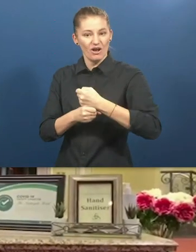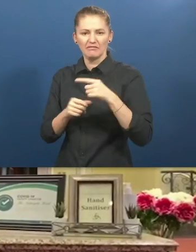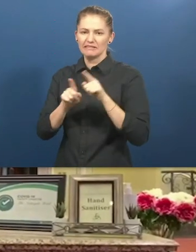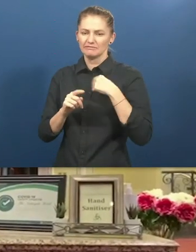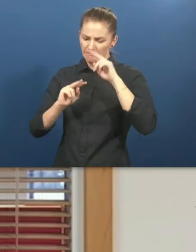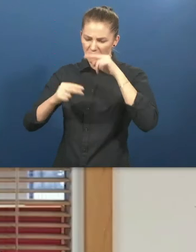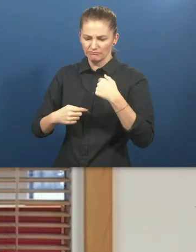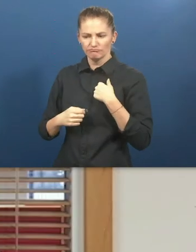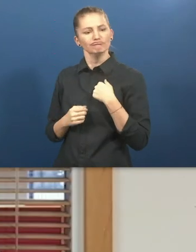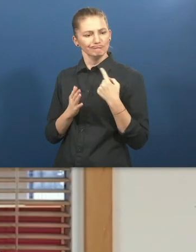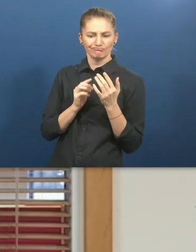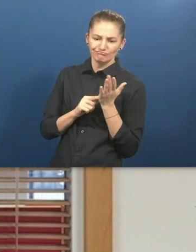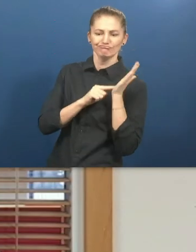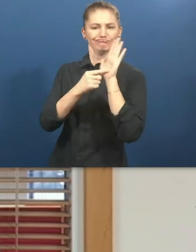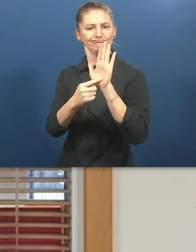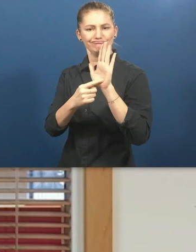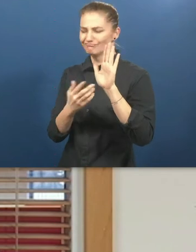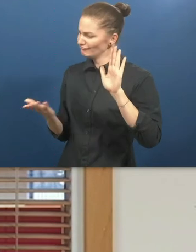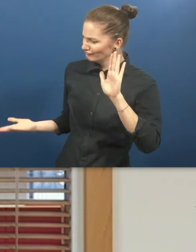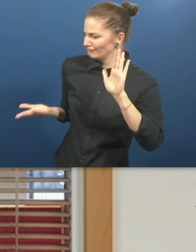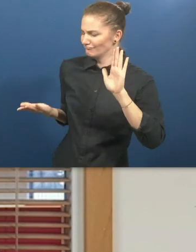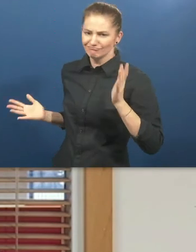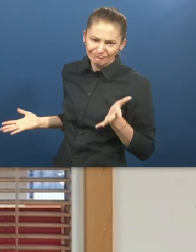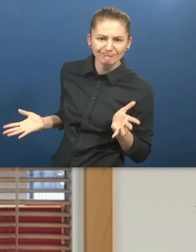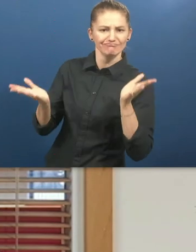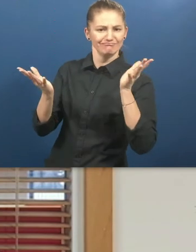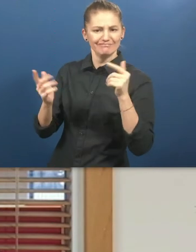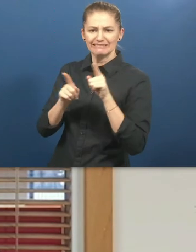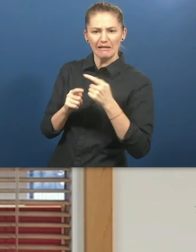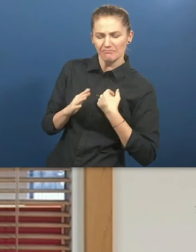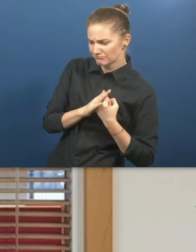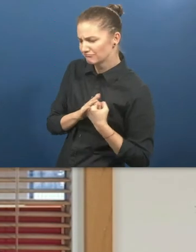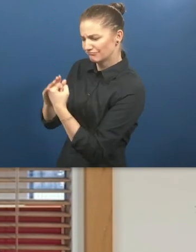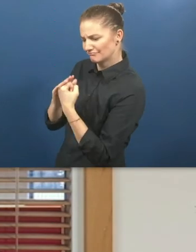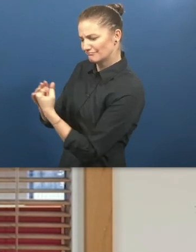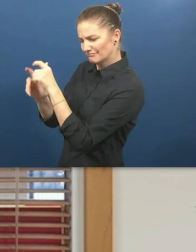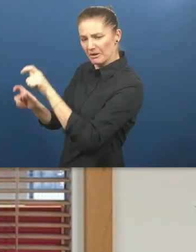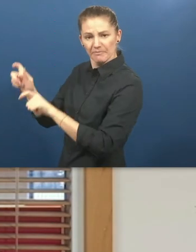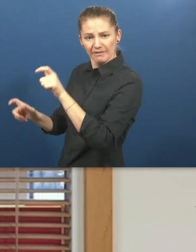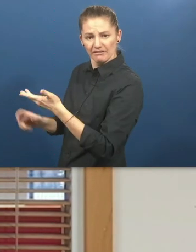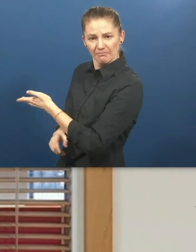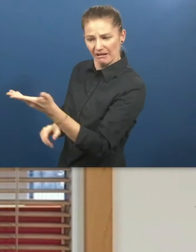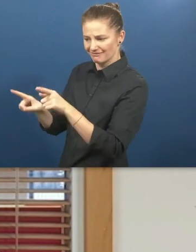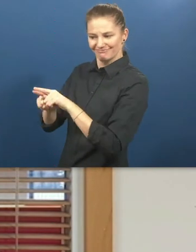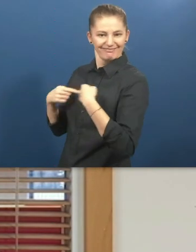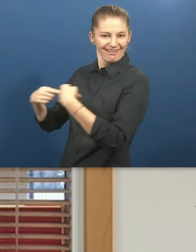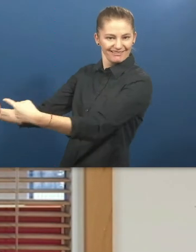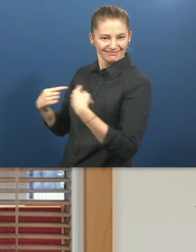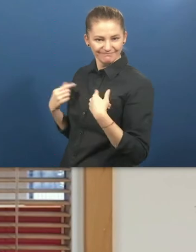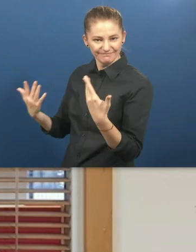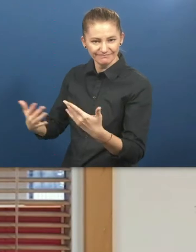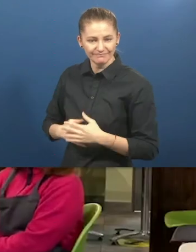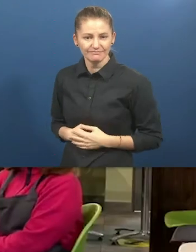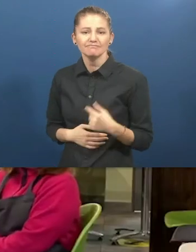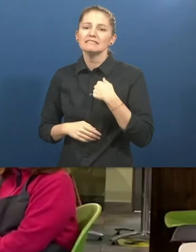consider myself the voice for the voiceless. I am now helping people just like me and I just received some good news this